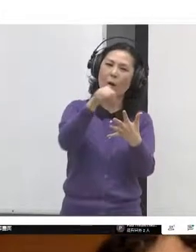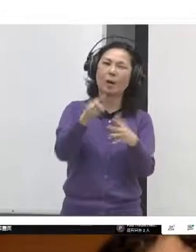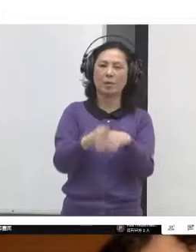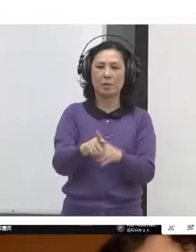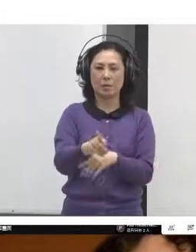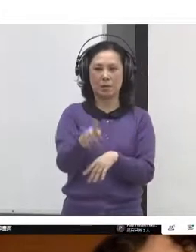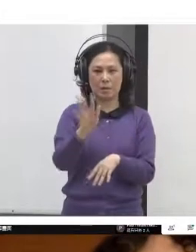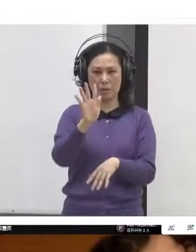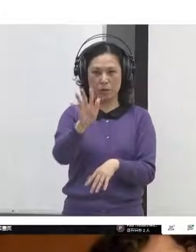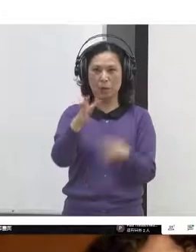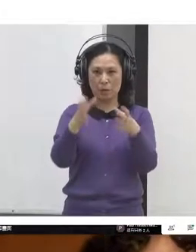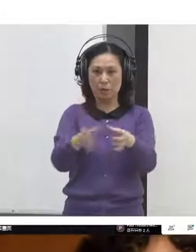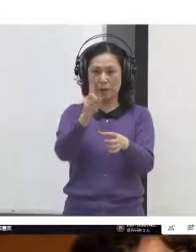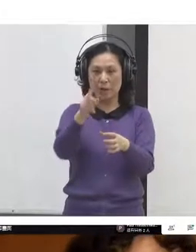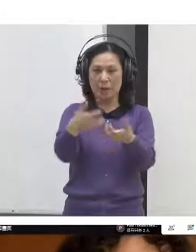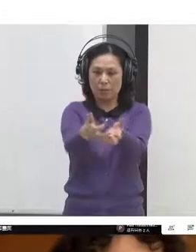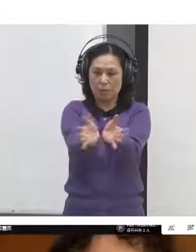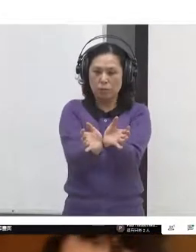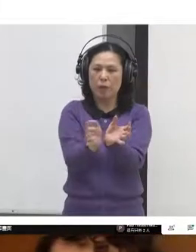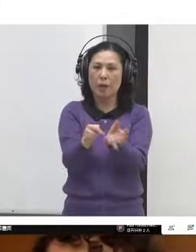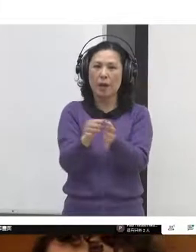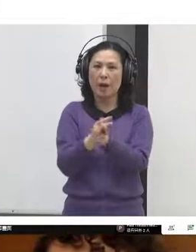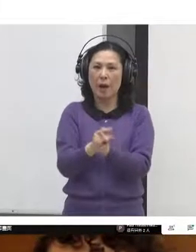So what's all this structure for?